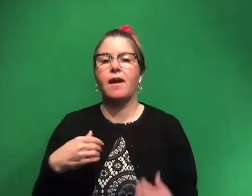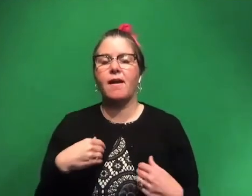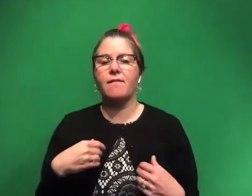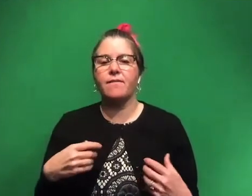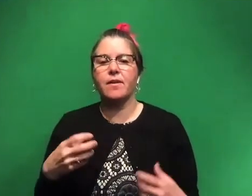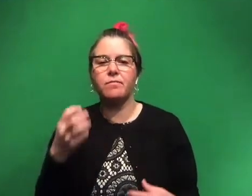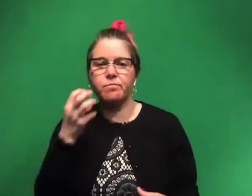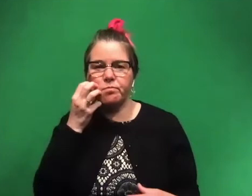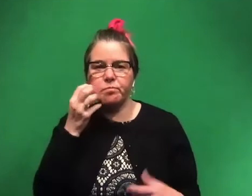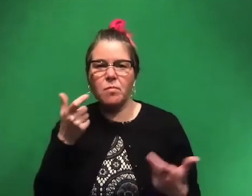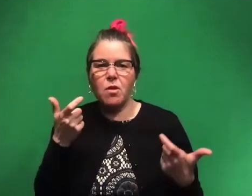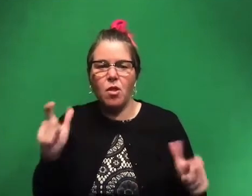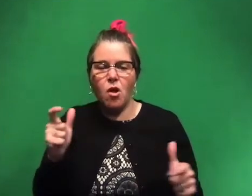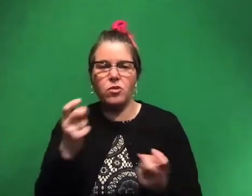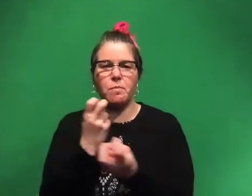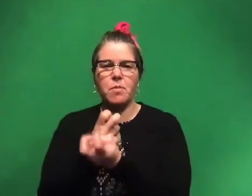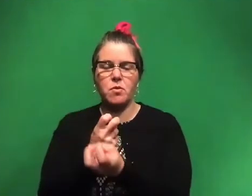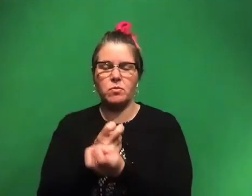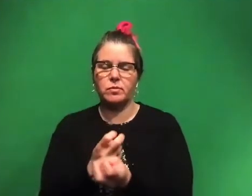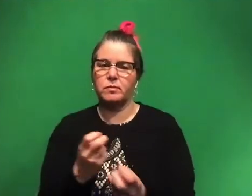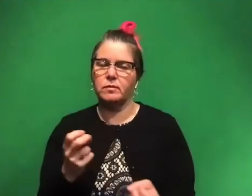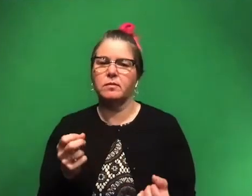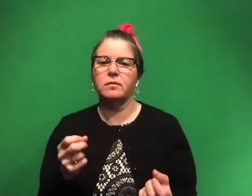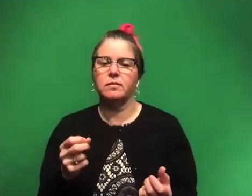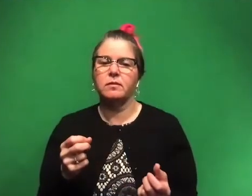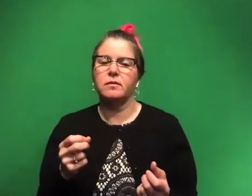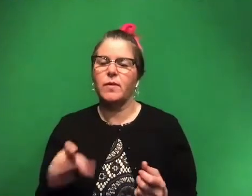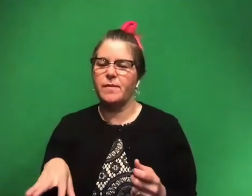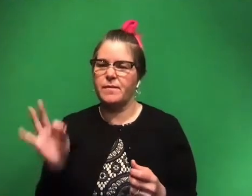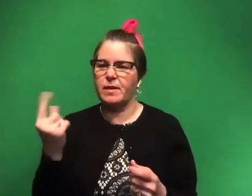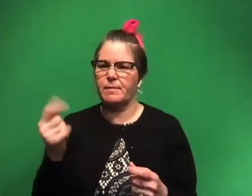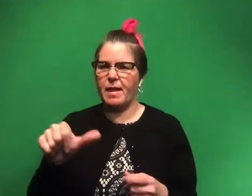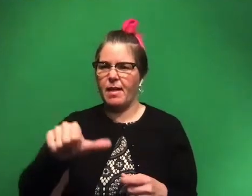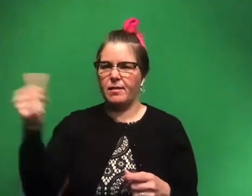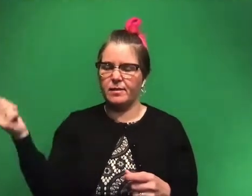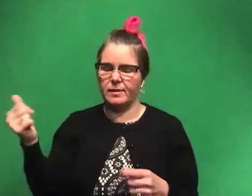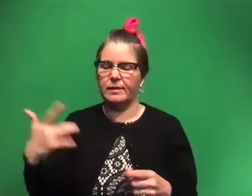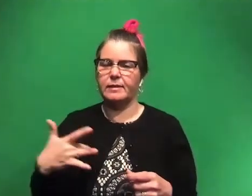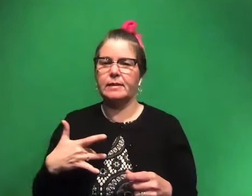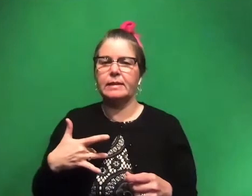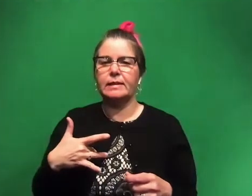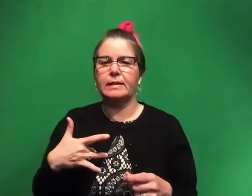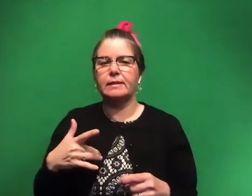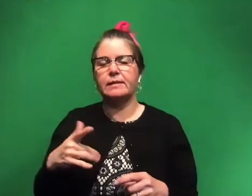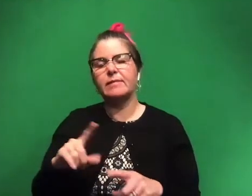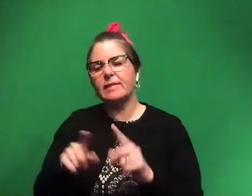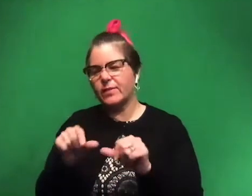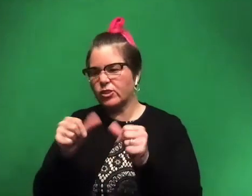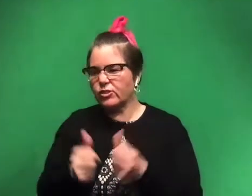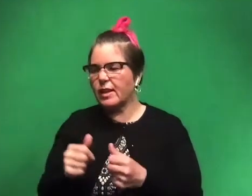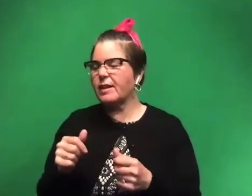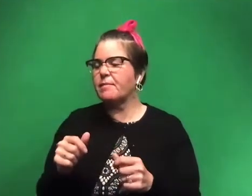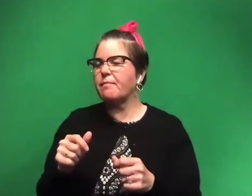large bones. And so when you find something else, they tend to be a little bit different in shape, definitely